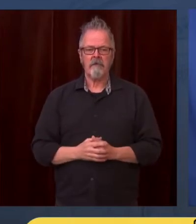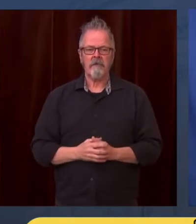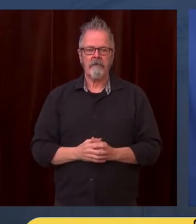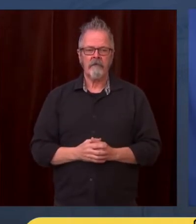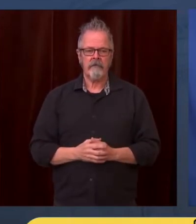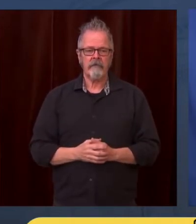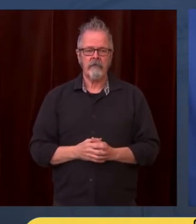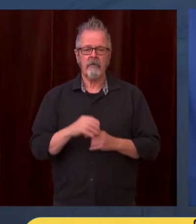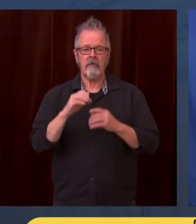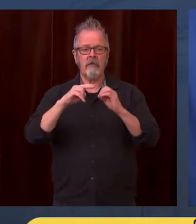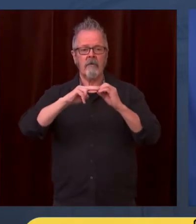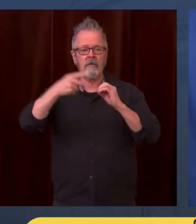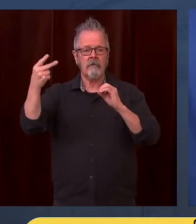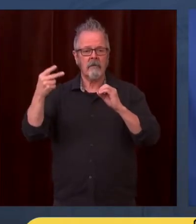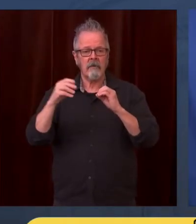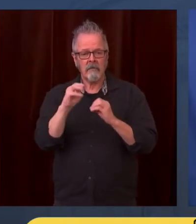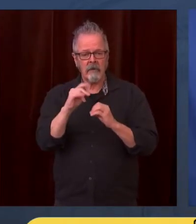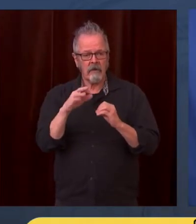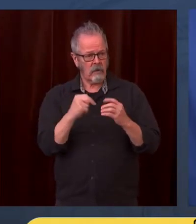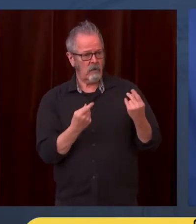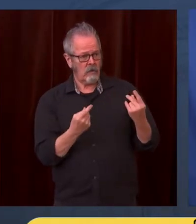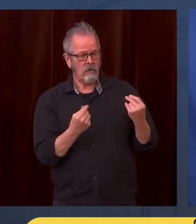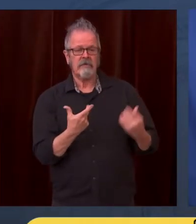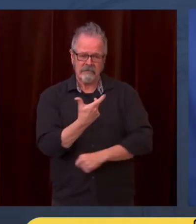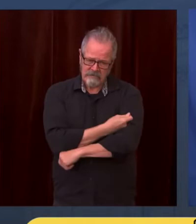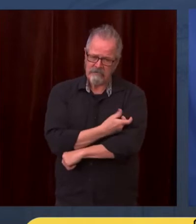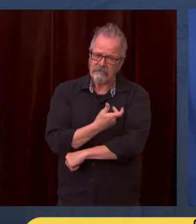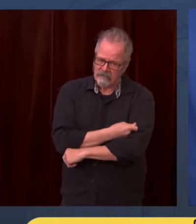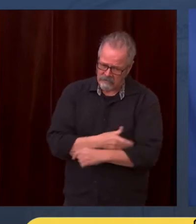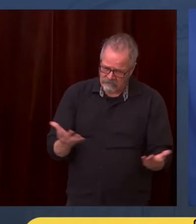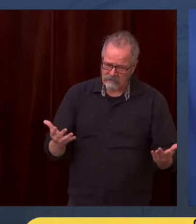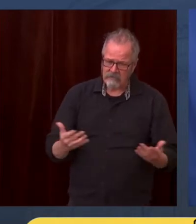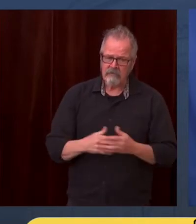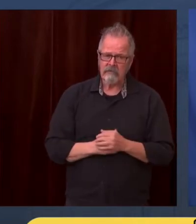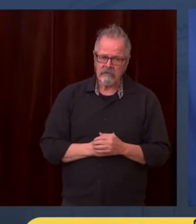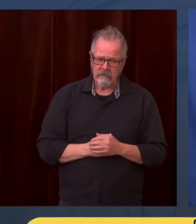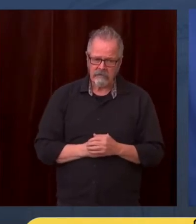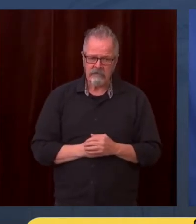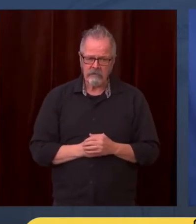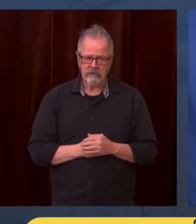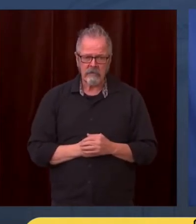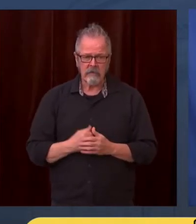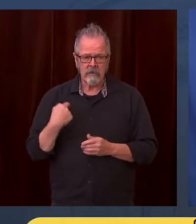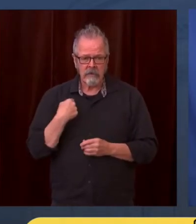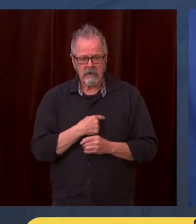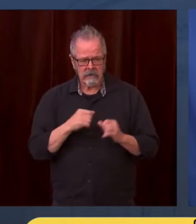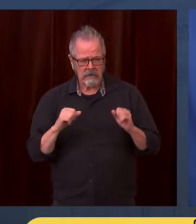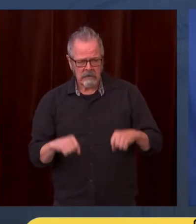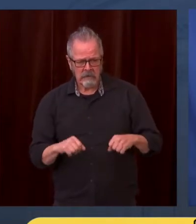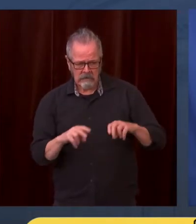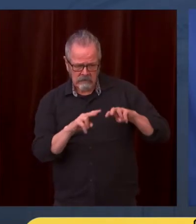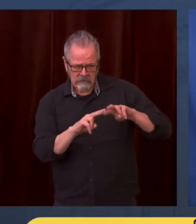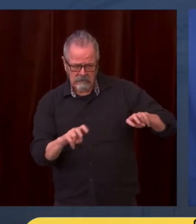we have adequate sequencing ability to determine its presence. It's inevitable. It will be in Washington State. It has not yet been detected.